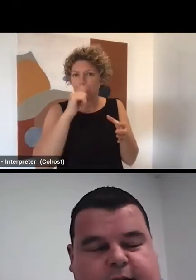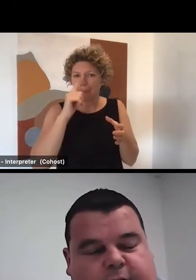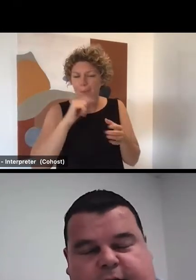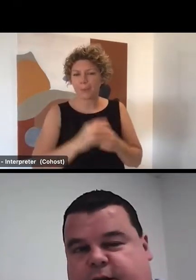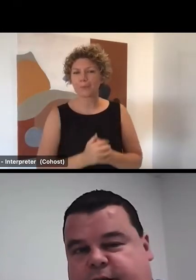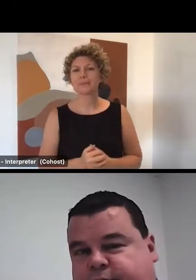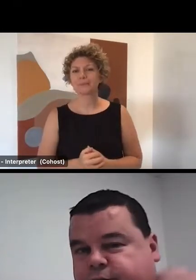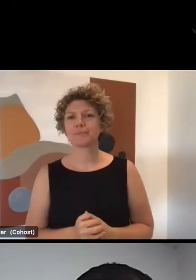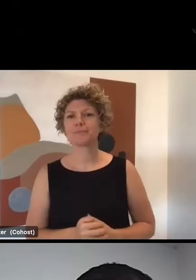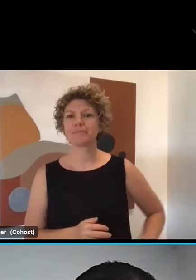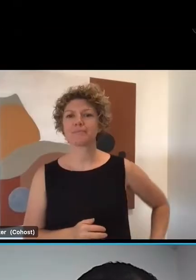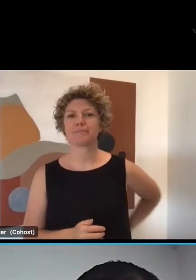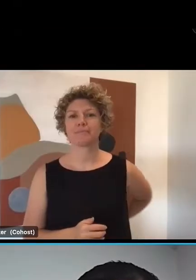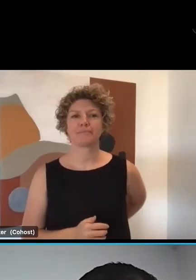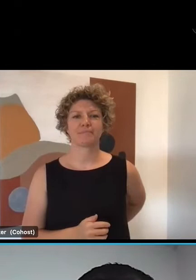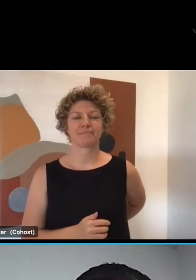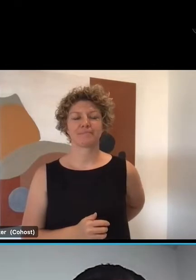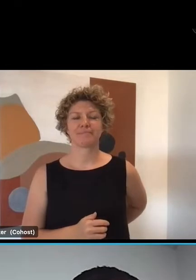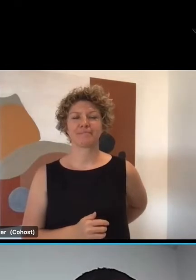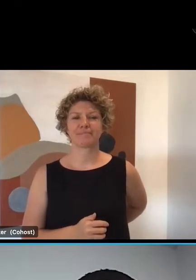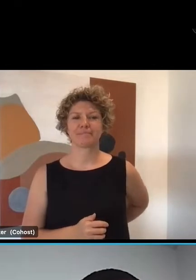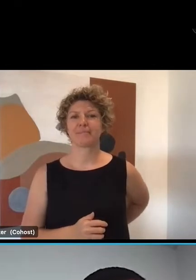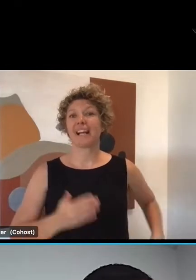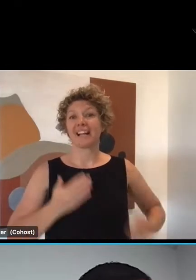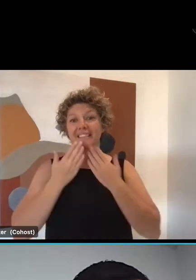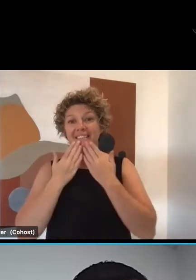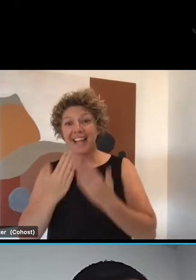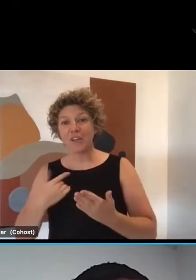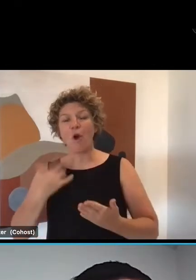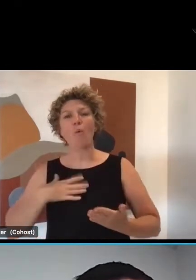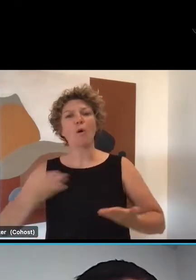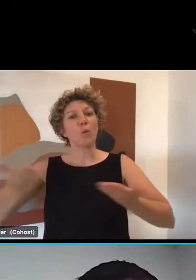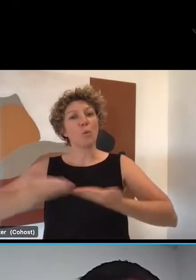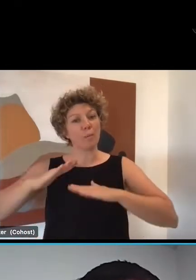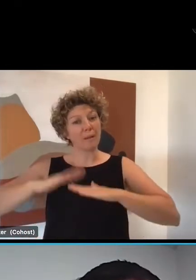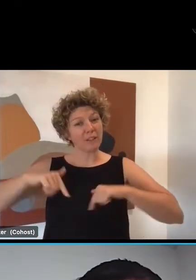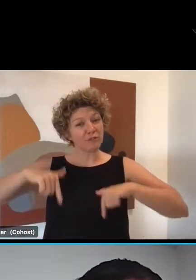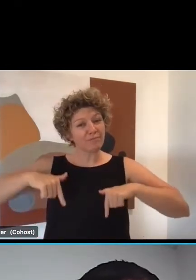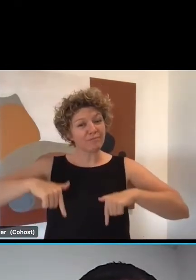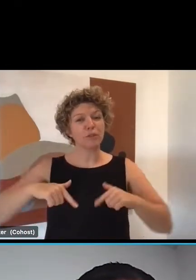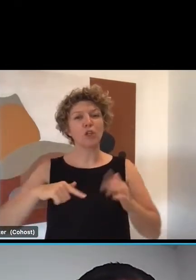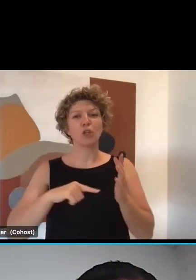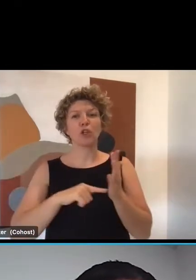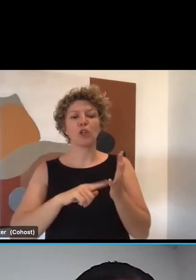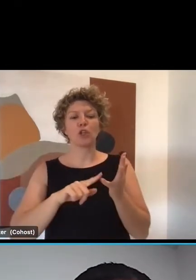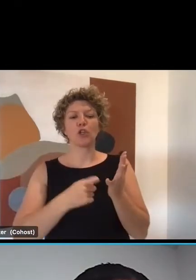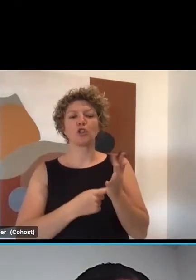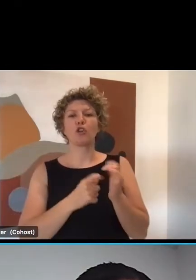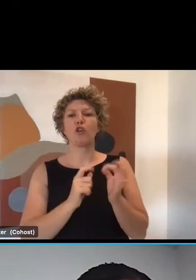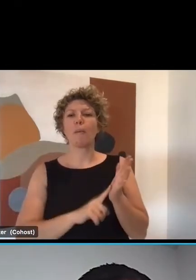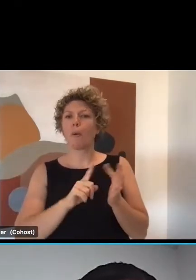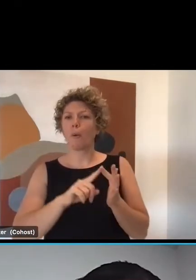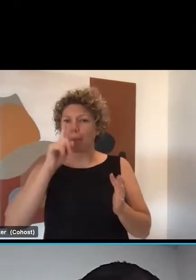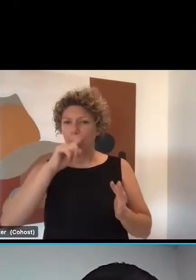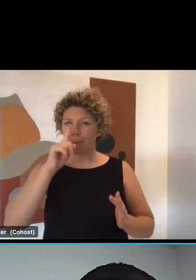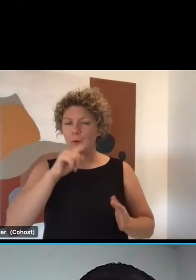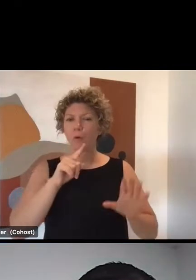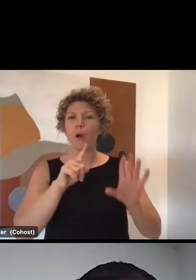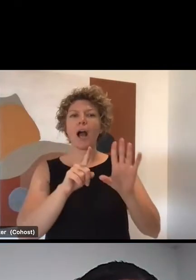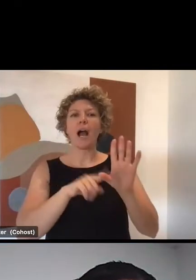David Eliza. David And can I acknowledge the traditional land as a land where I'm coming from, the terrible people of the Agra Nation of Brisbane Valley,